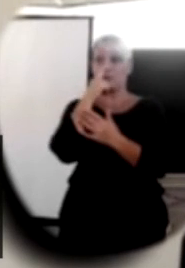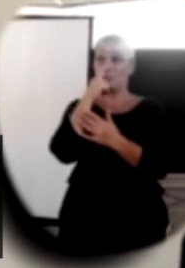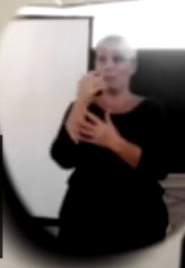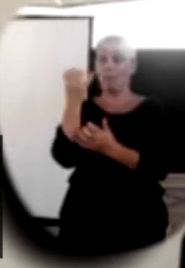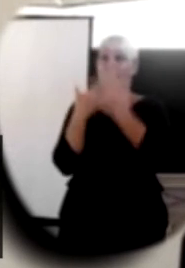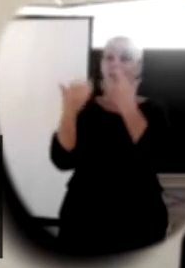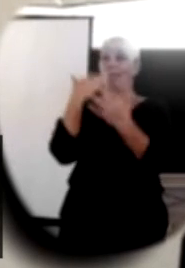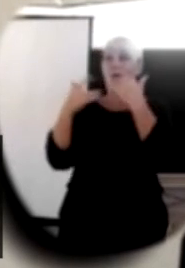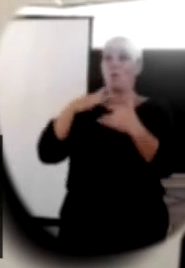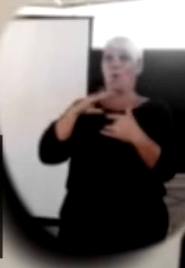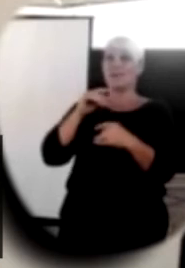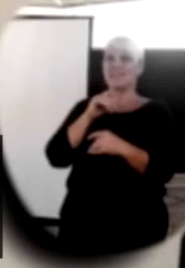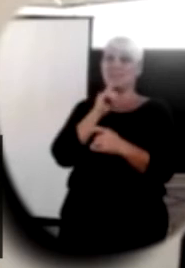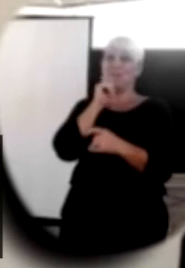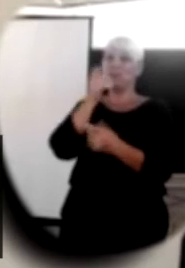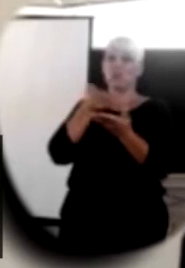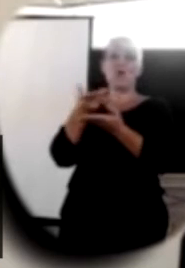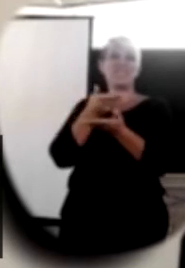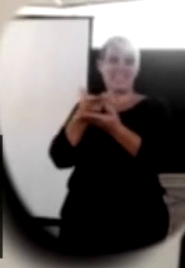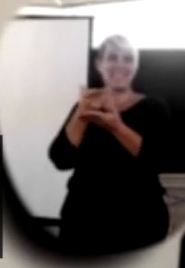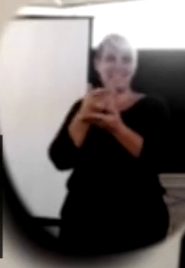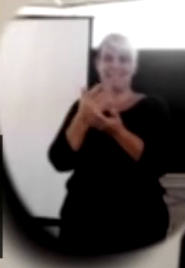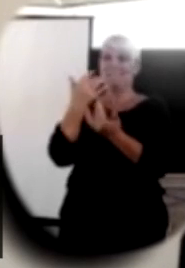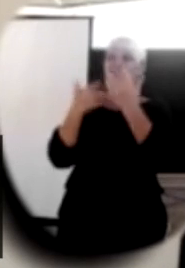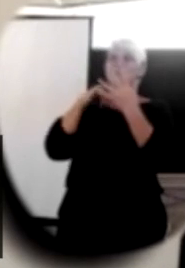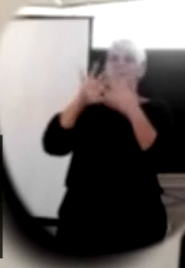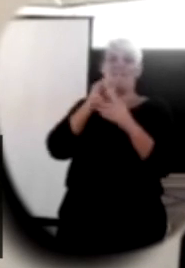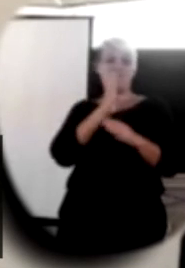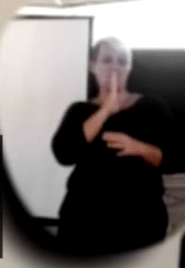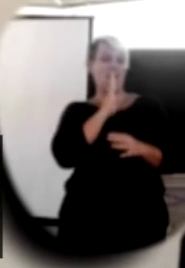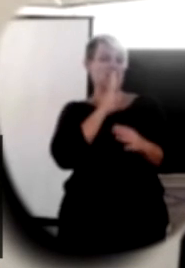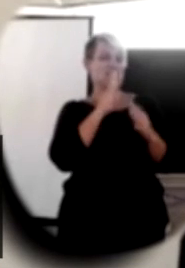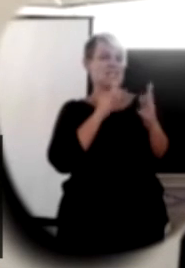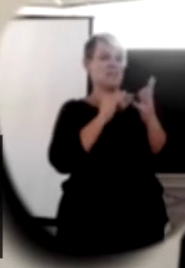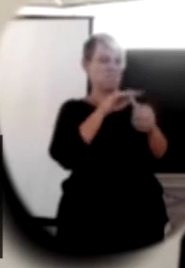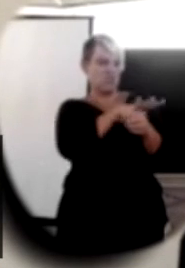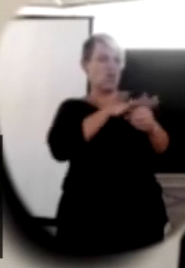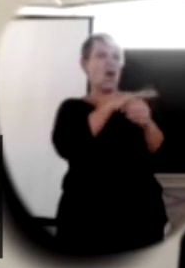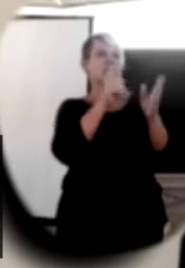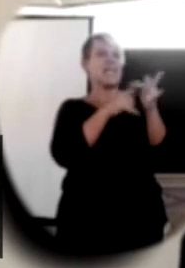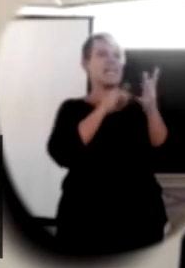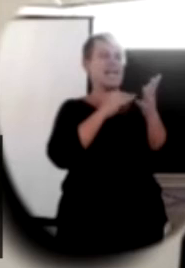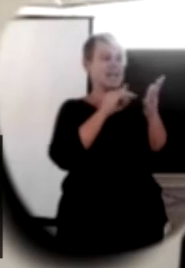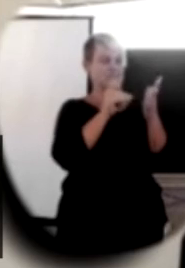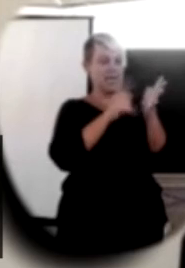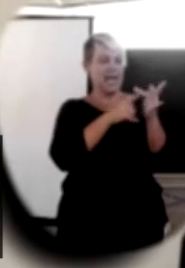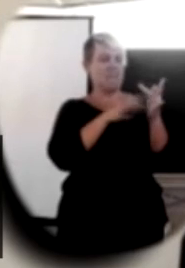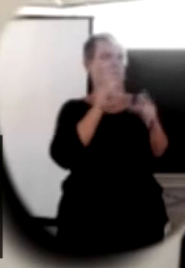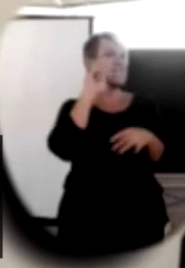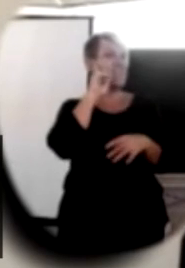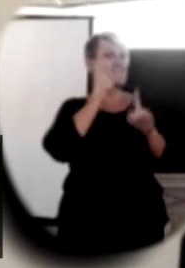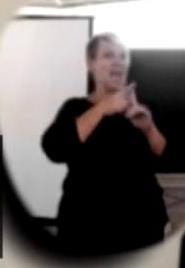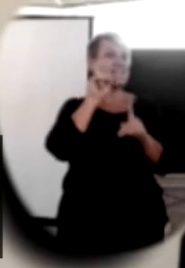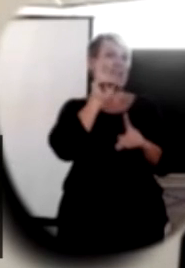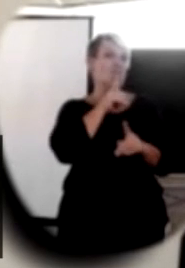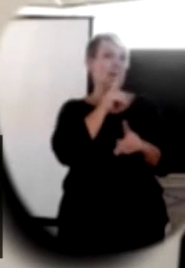speech services. And we're just in the process of looking at opening a private site clinic for deaf and hearing impaired people.